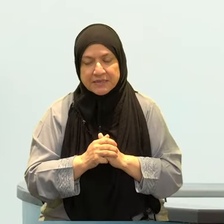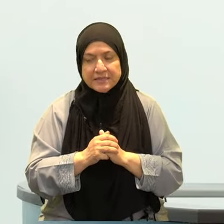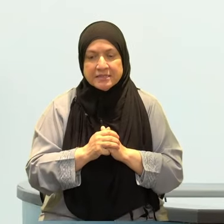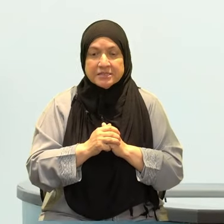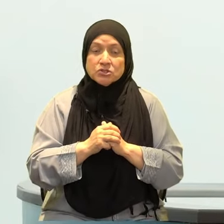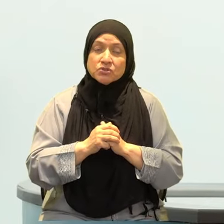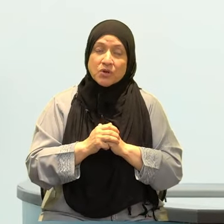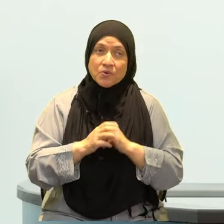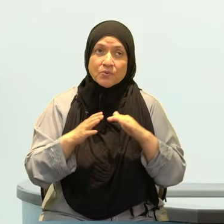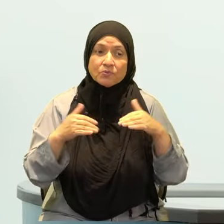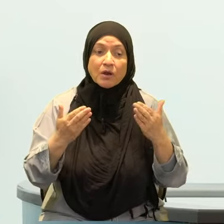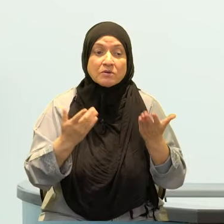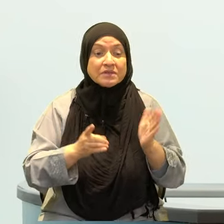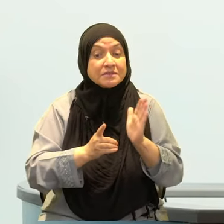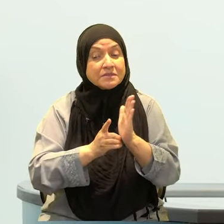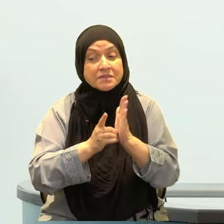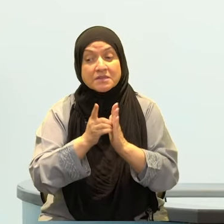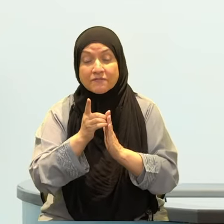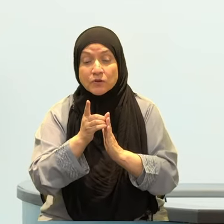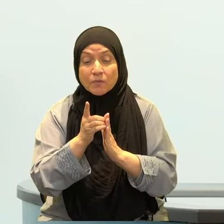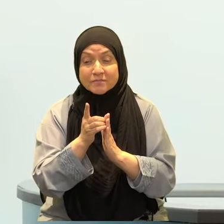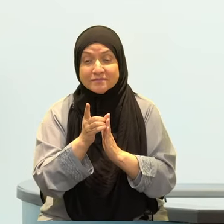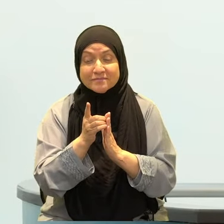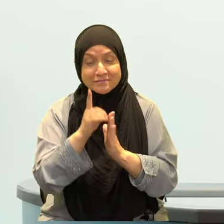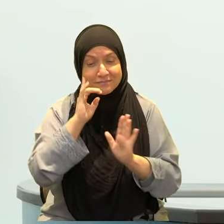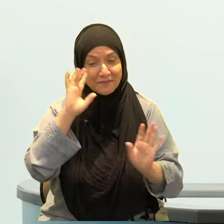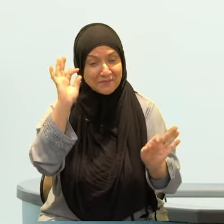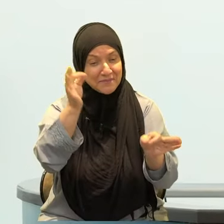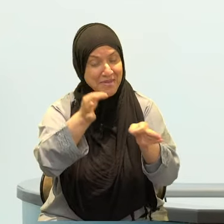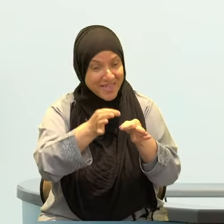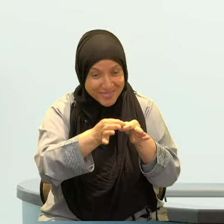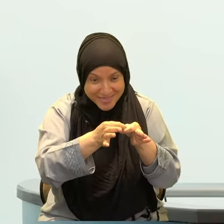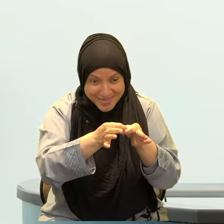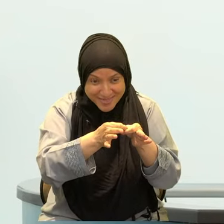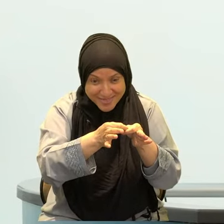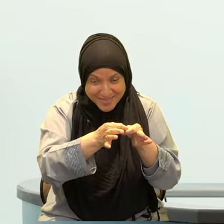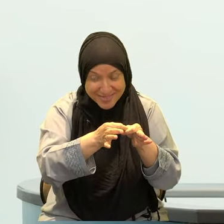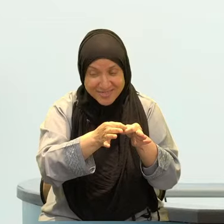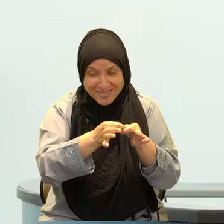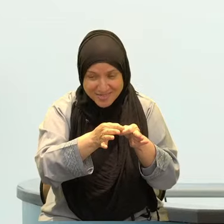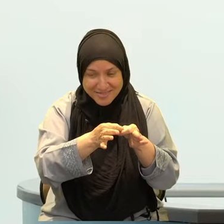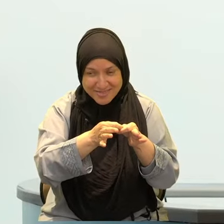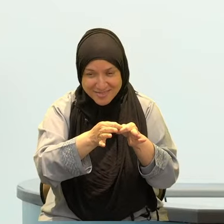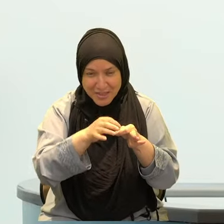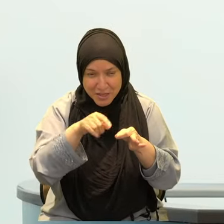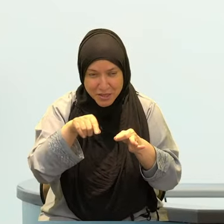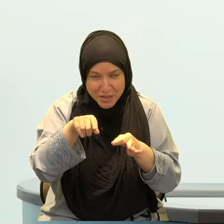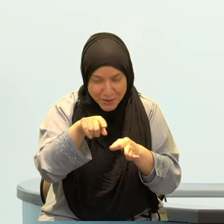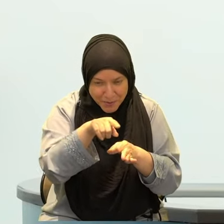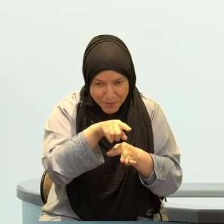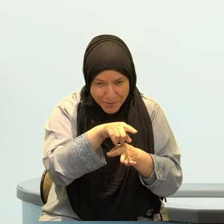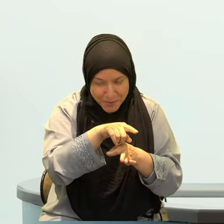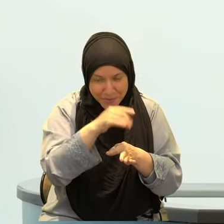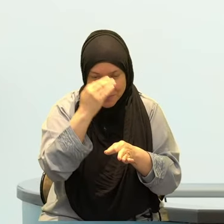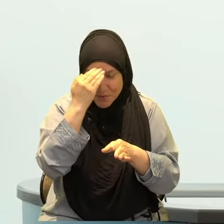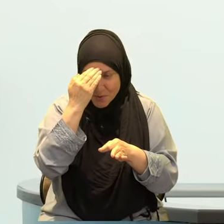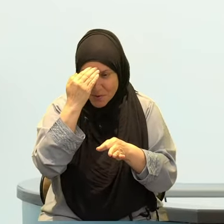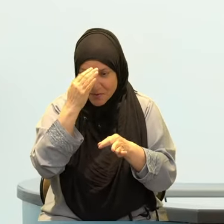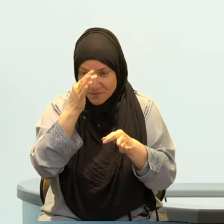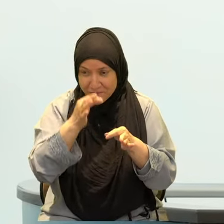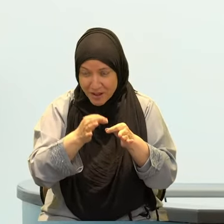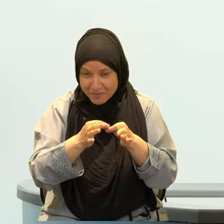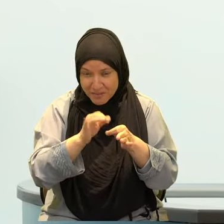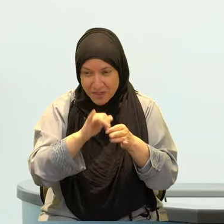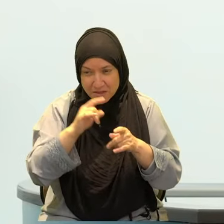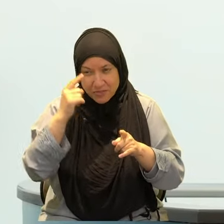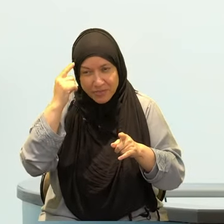you would feel when you first eat food after having fasted for a long time, the discomfort you should feel when your tongue utters some of those